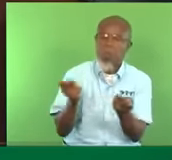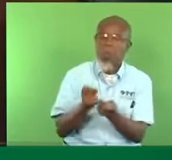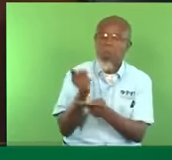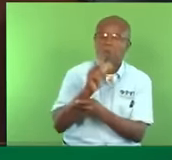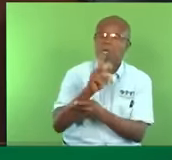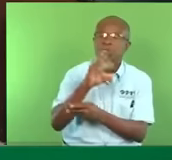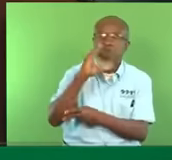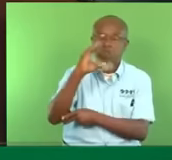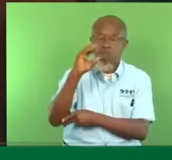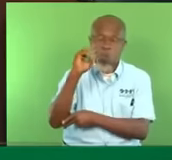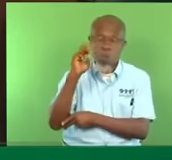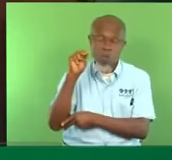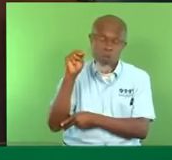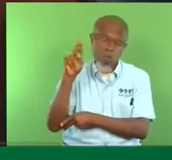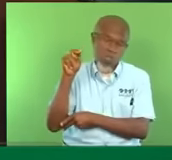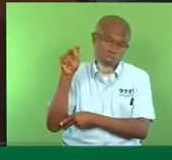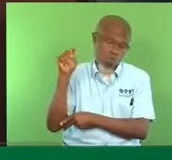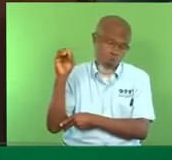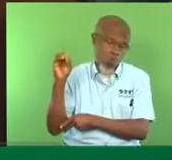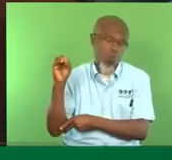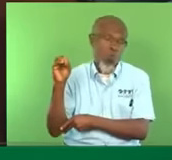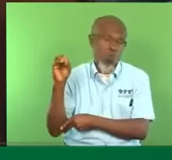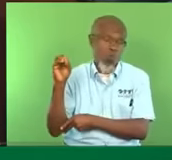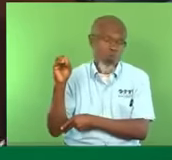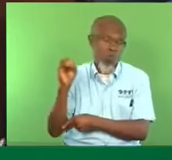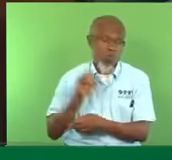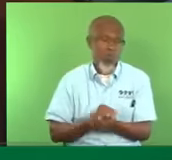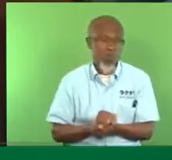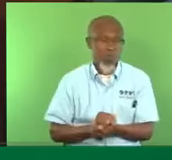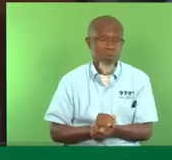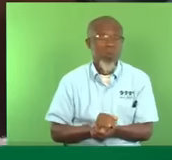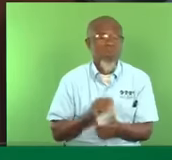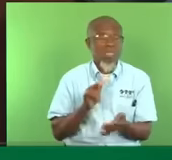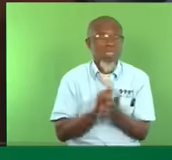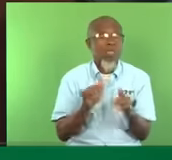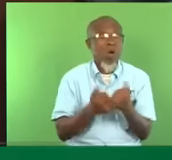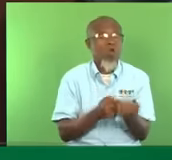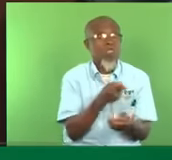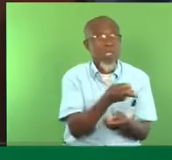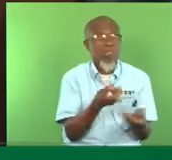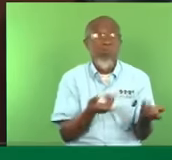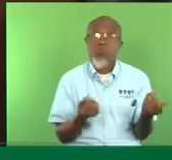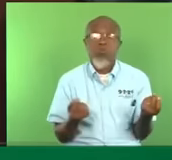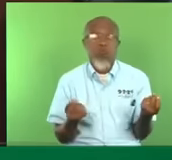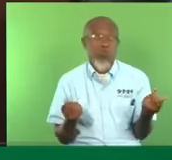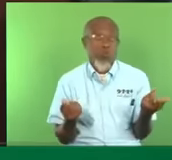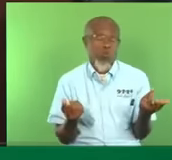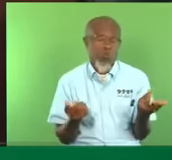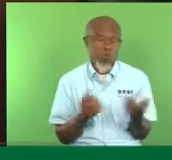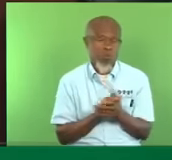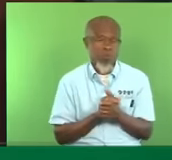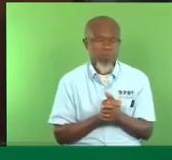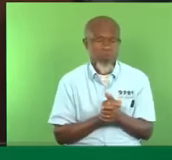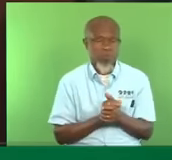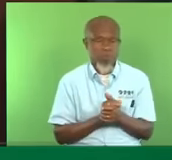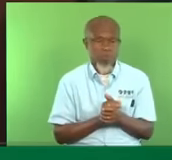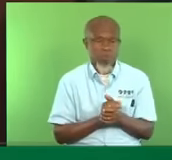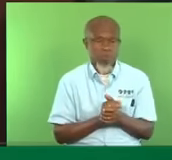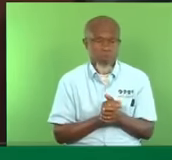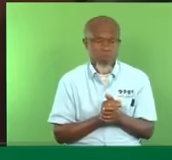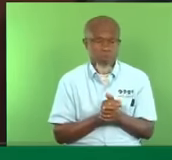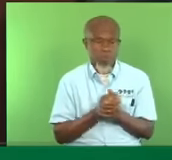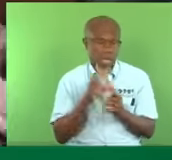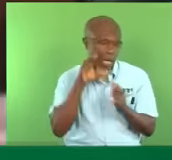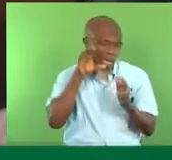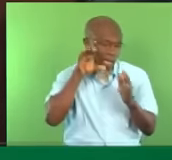the state of play in terms of that, Mr. Deputy Speaker. That is the state. Body cameras, and I just want to go quickly. Body cameras,